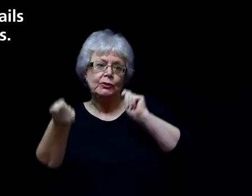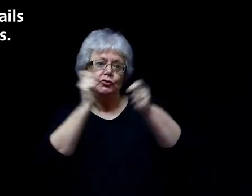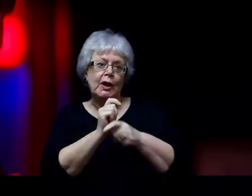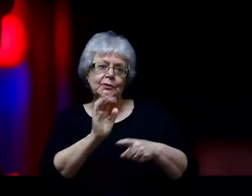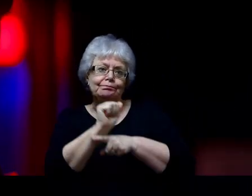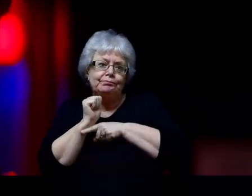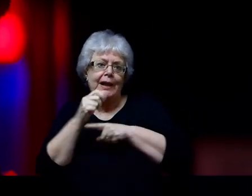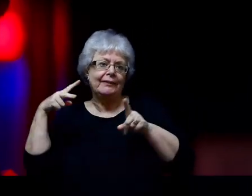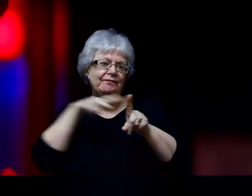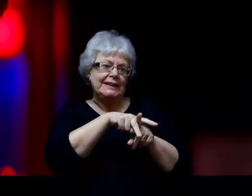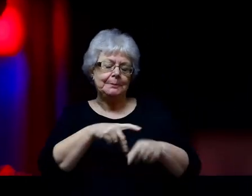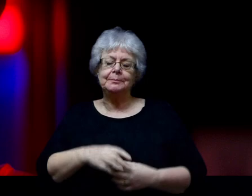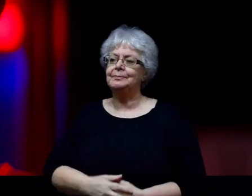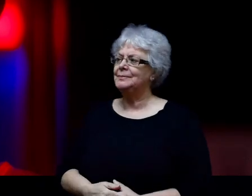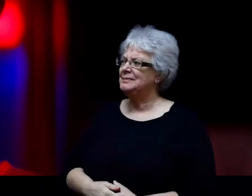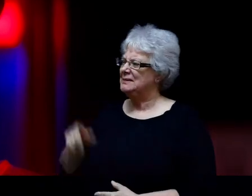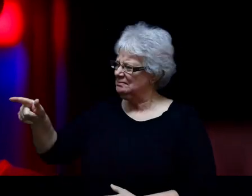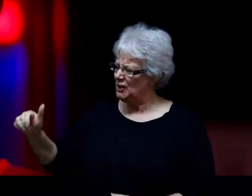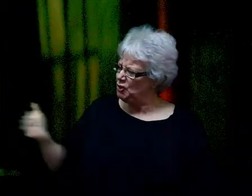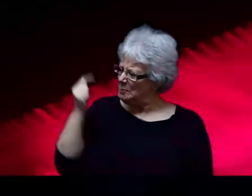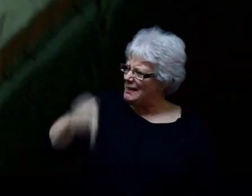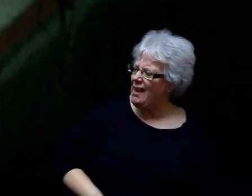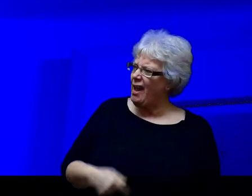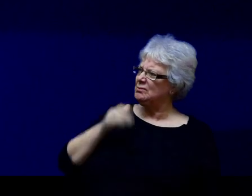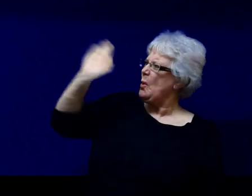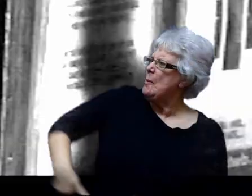victims. You don't belong here! Go back to your own country!